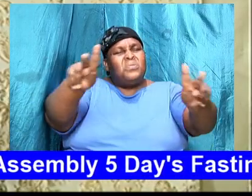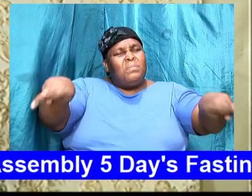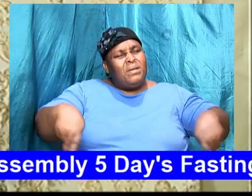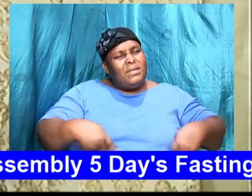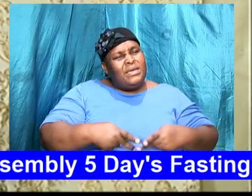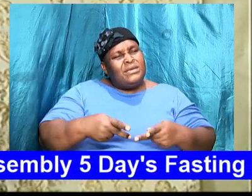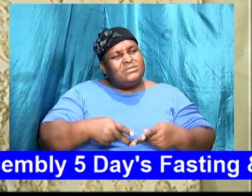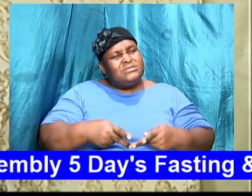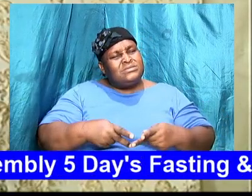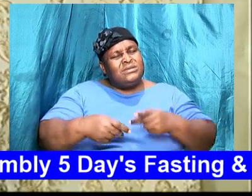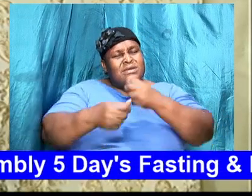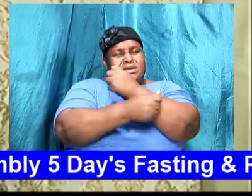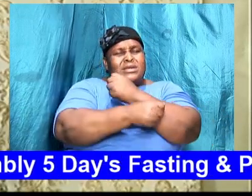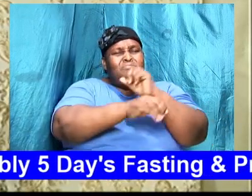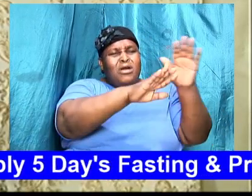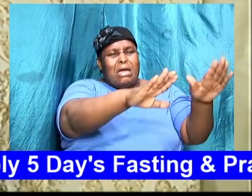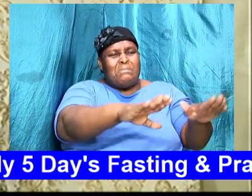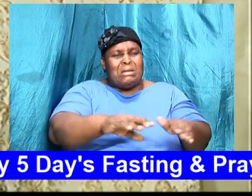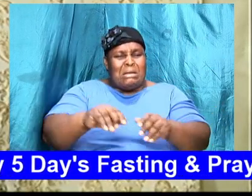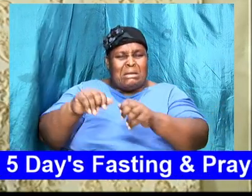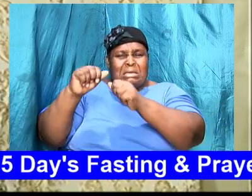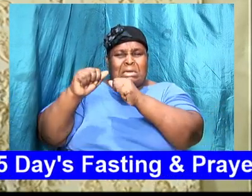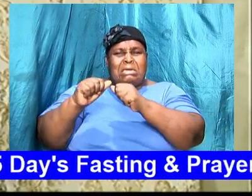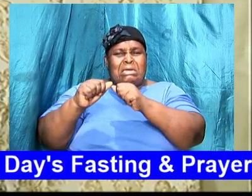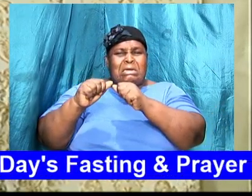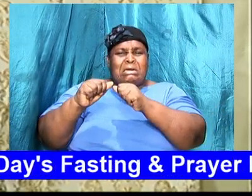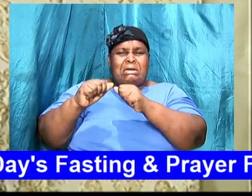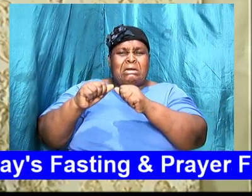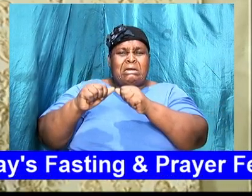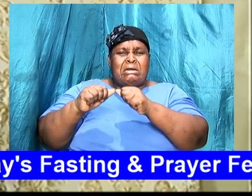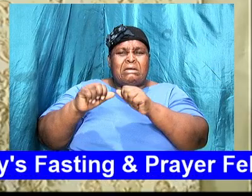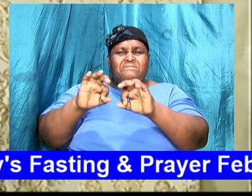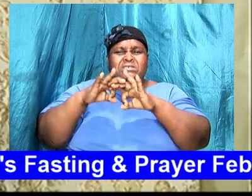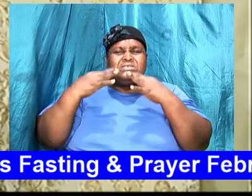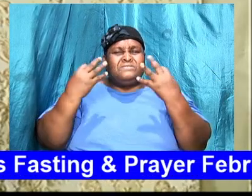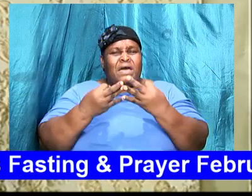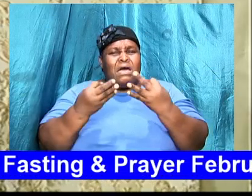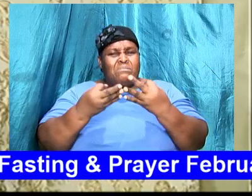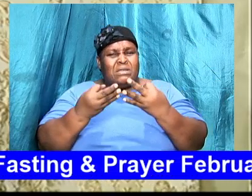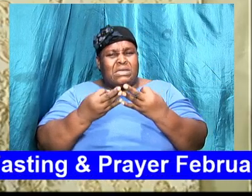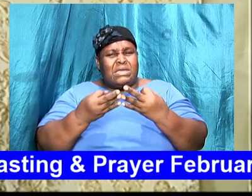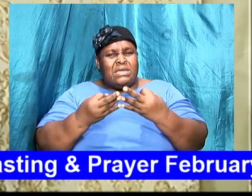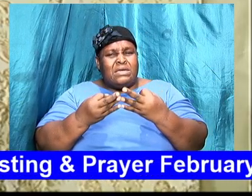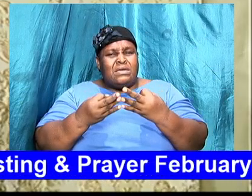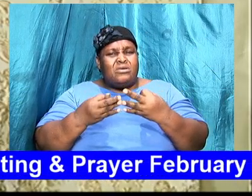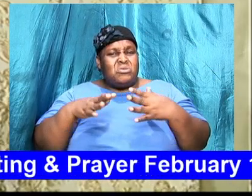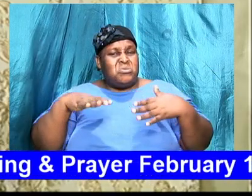was left all of what he knew from young until that age